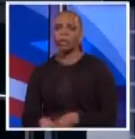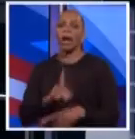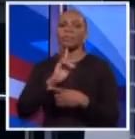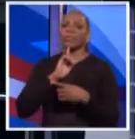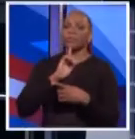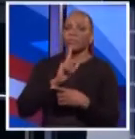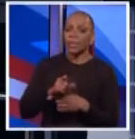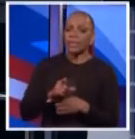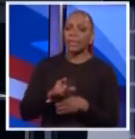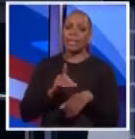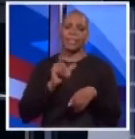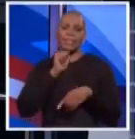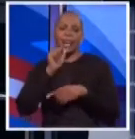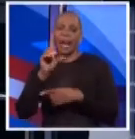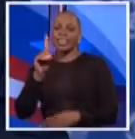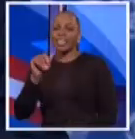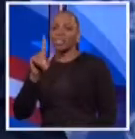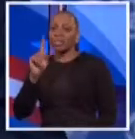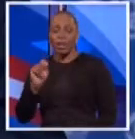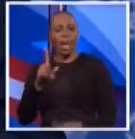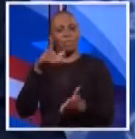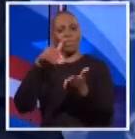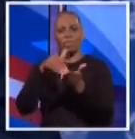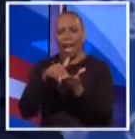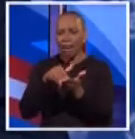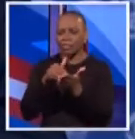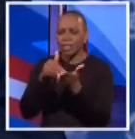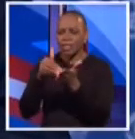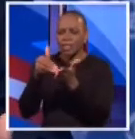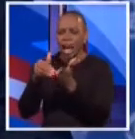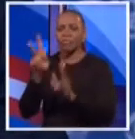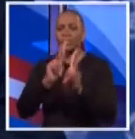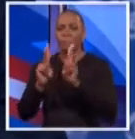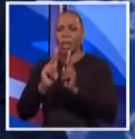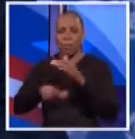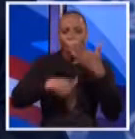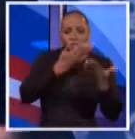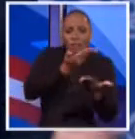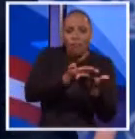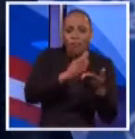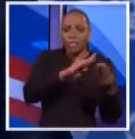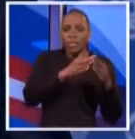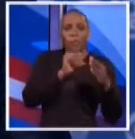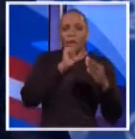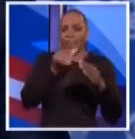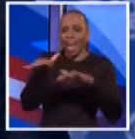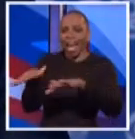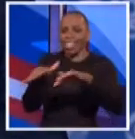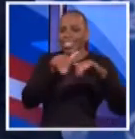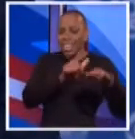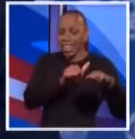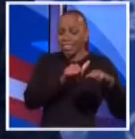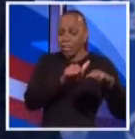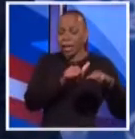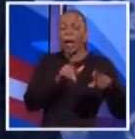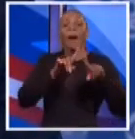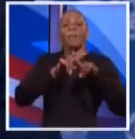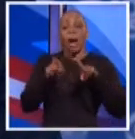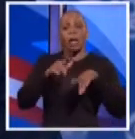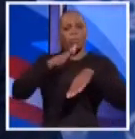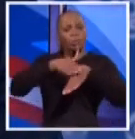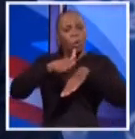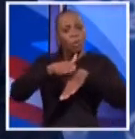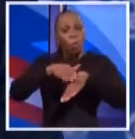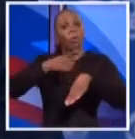not Detroit. 800,000 people are coming to the city. We're not leaving. We're not shifting out 700,000 people. But it is a warning